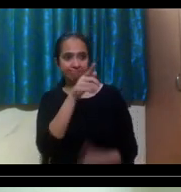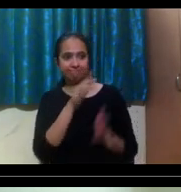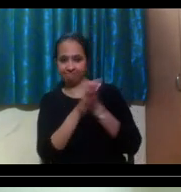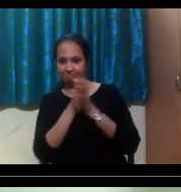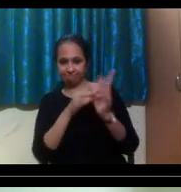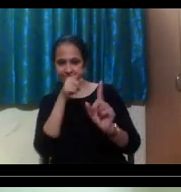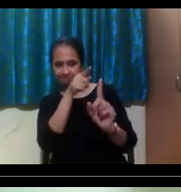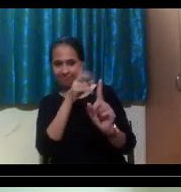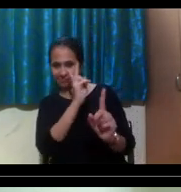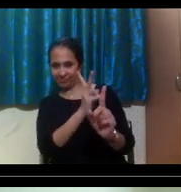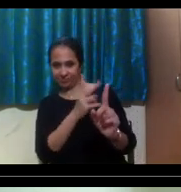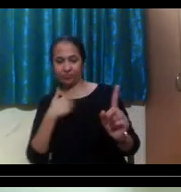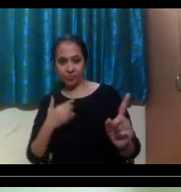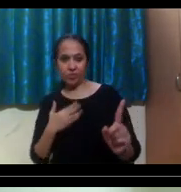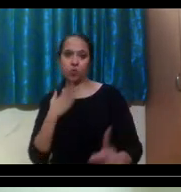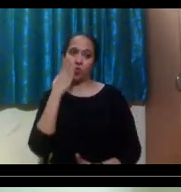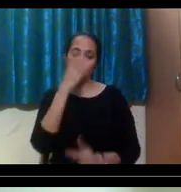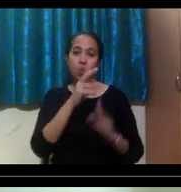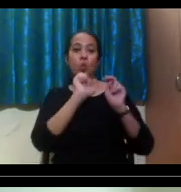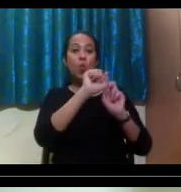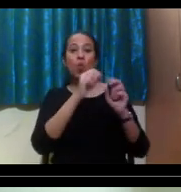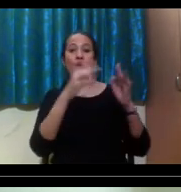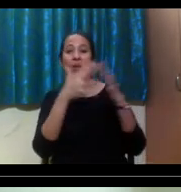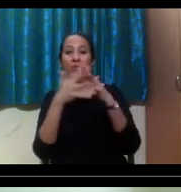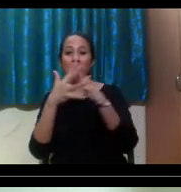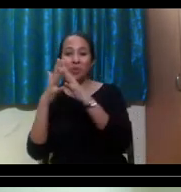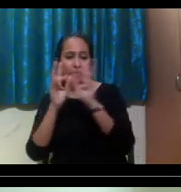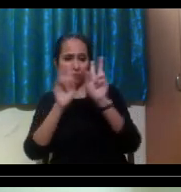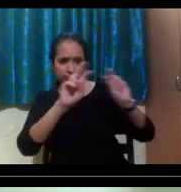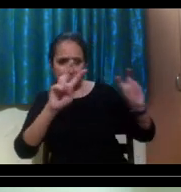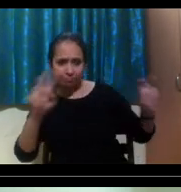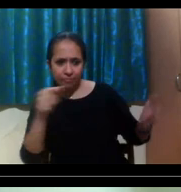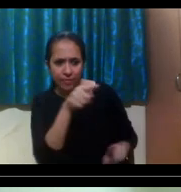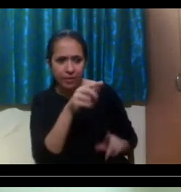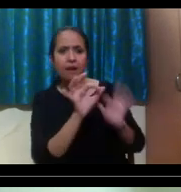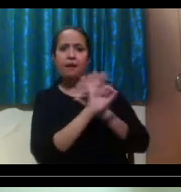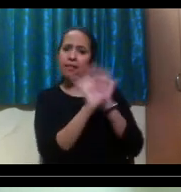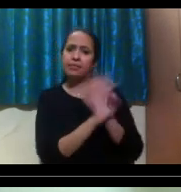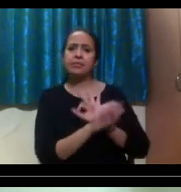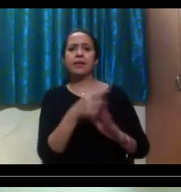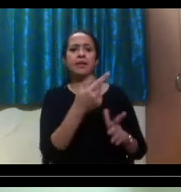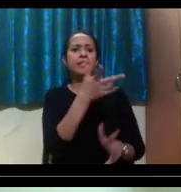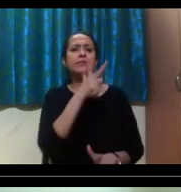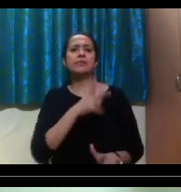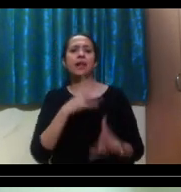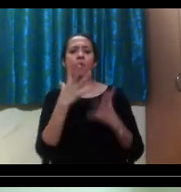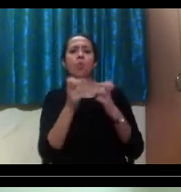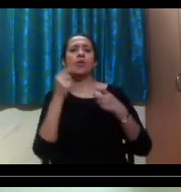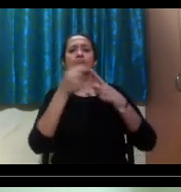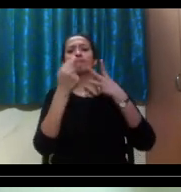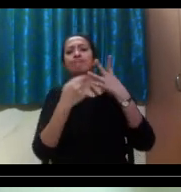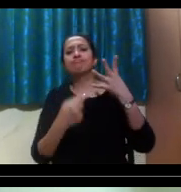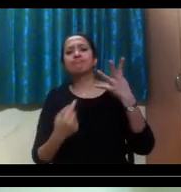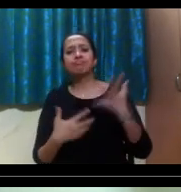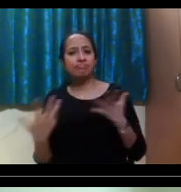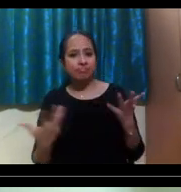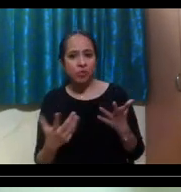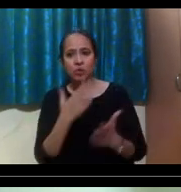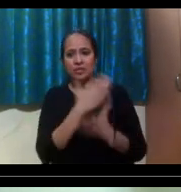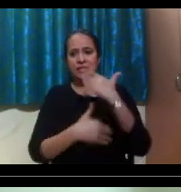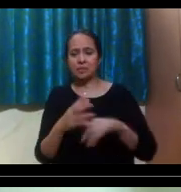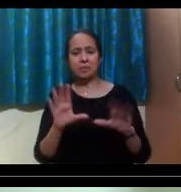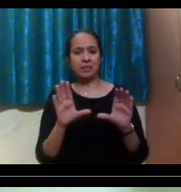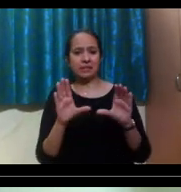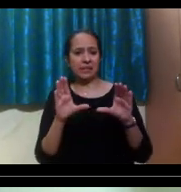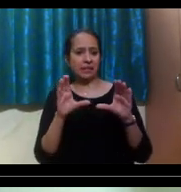go to that Disability Resource Center website, because what they should do is outline on their website the type of documentation that they may require or are